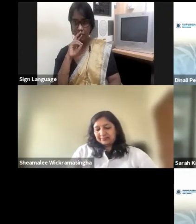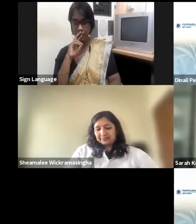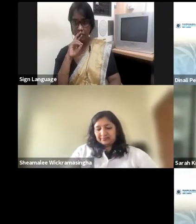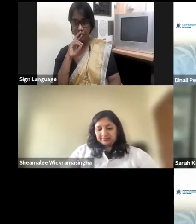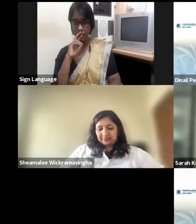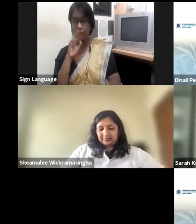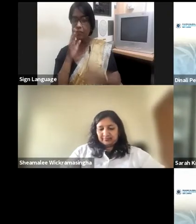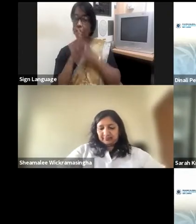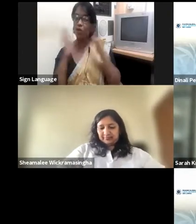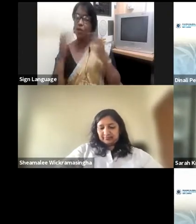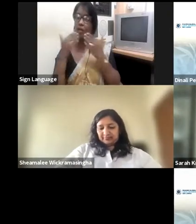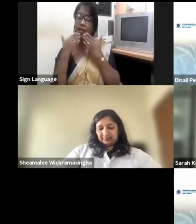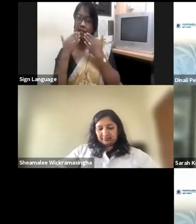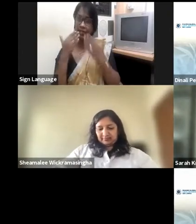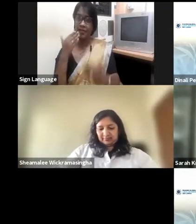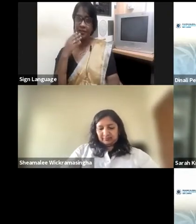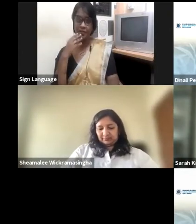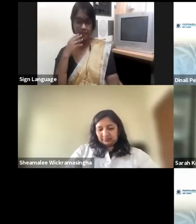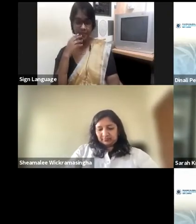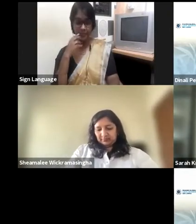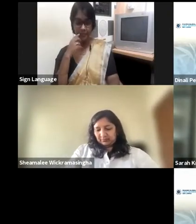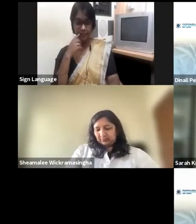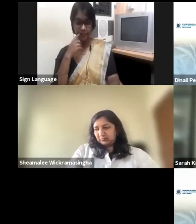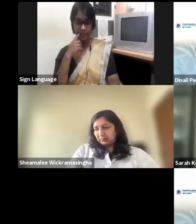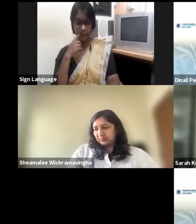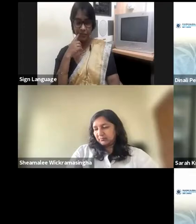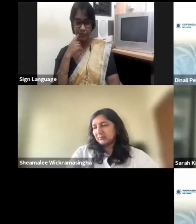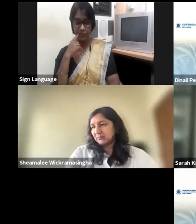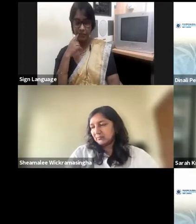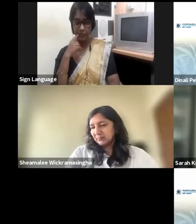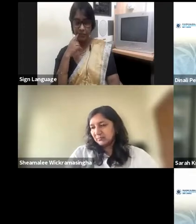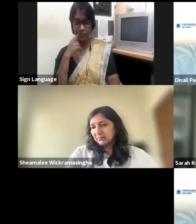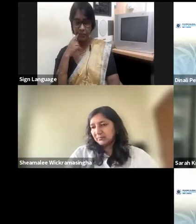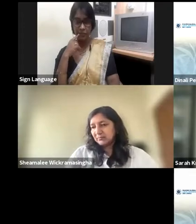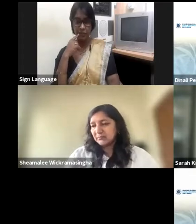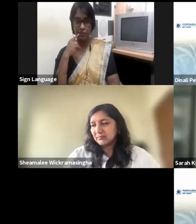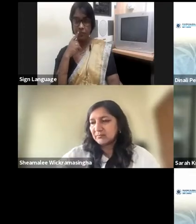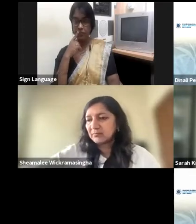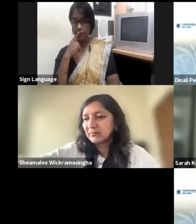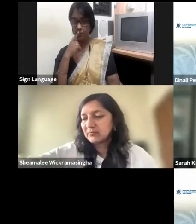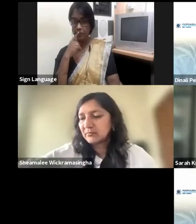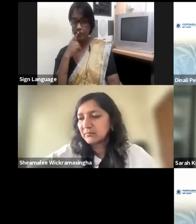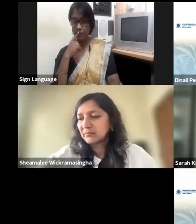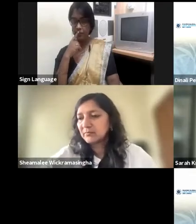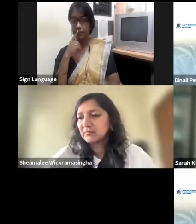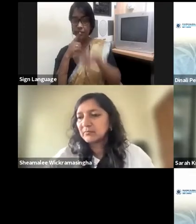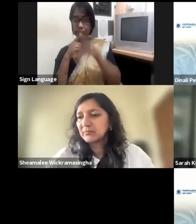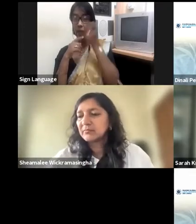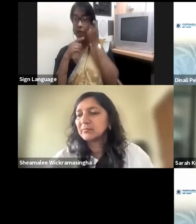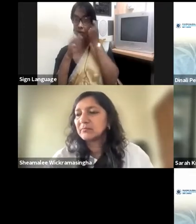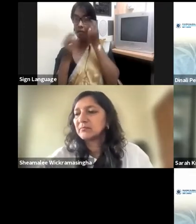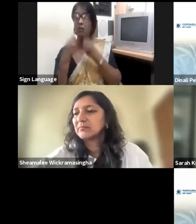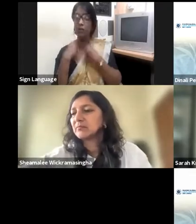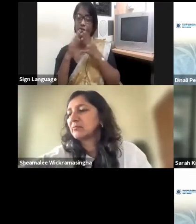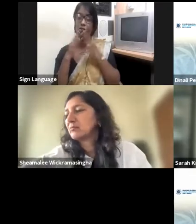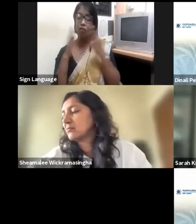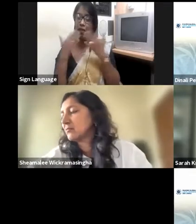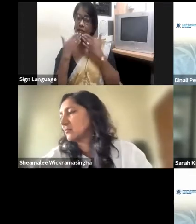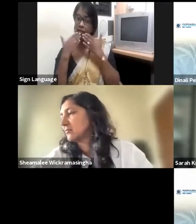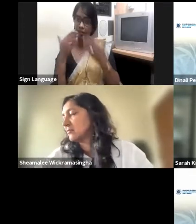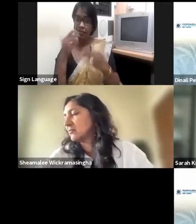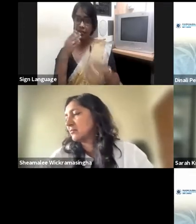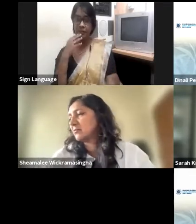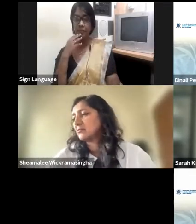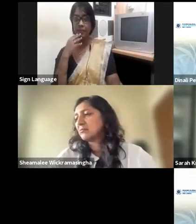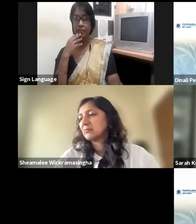Shiamali and Pavitra for your responses on the strategies that you have adopted in mitigating unconscious